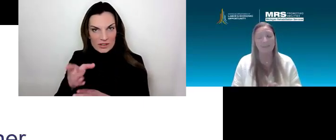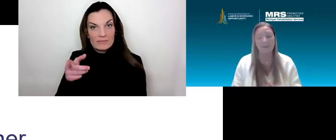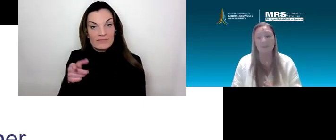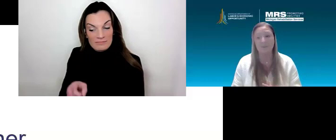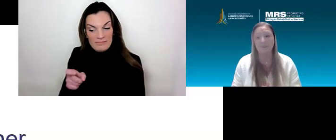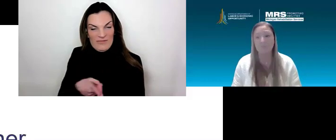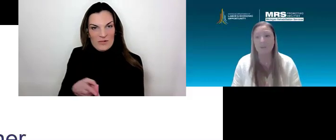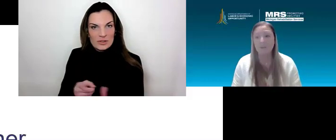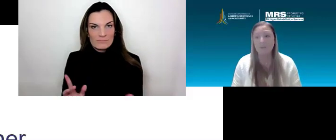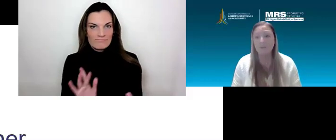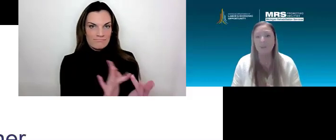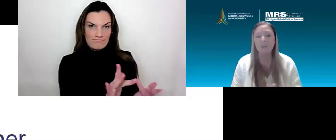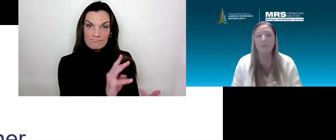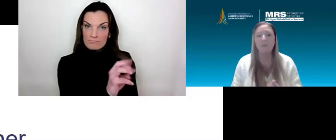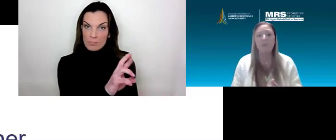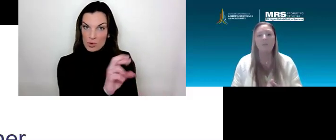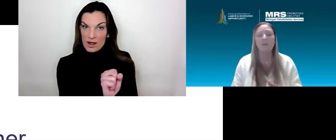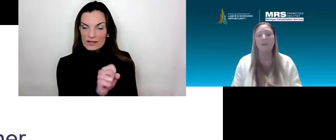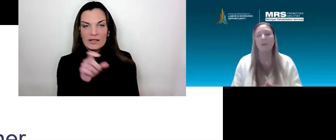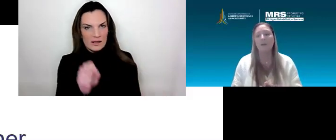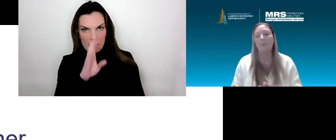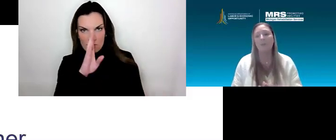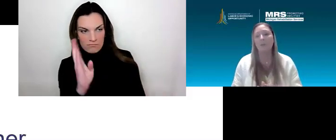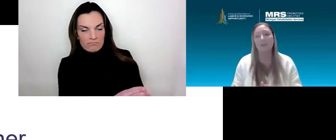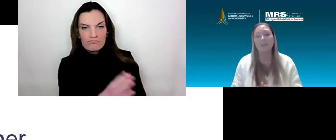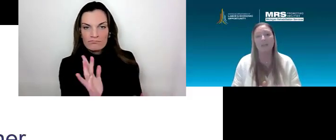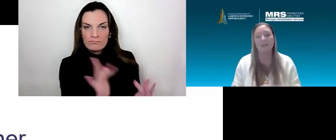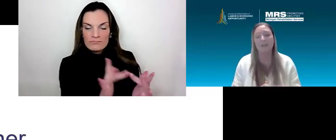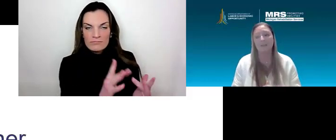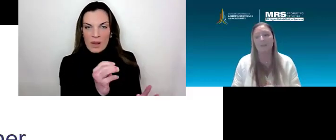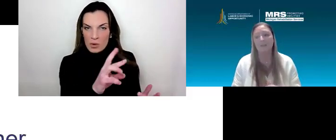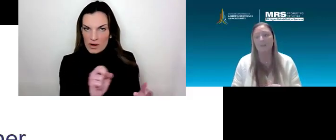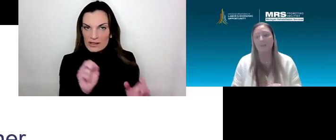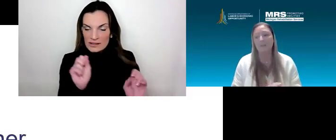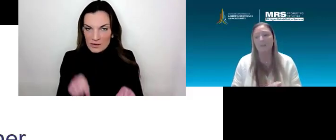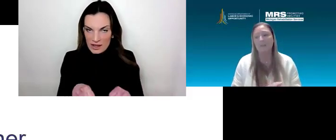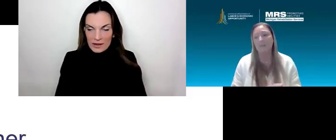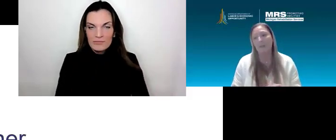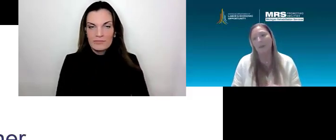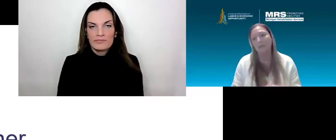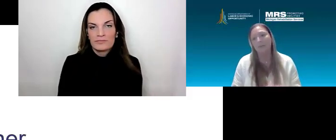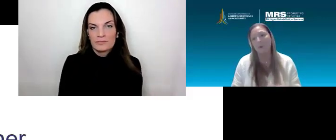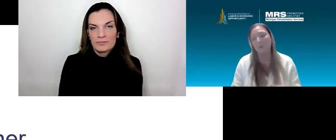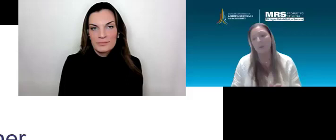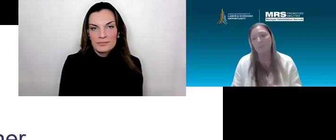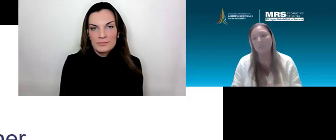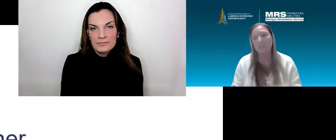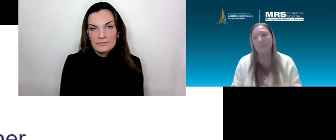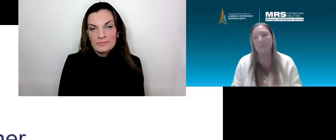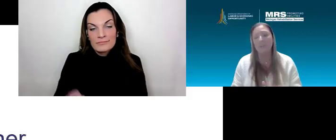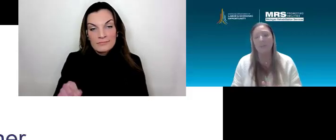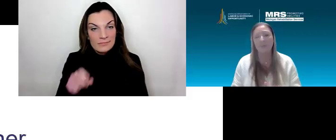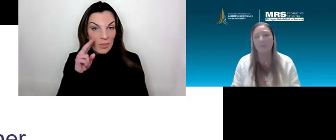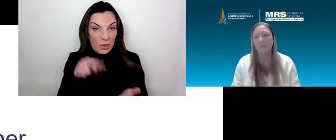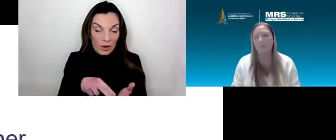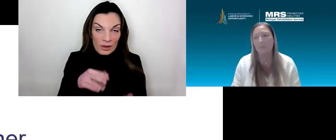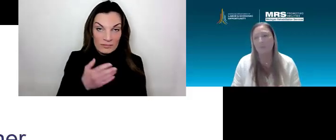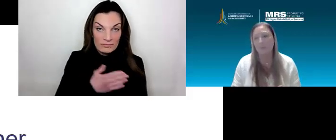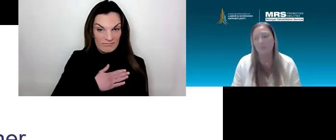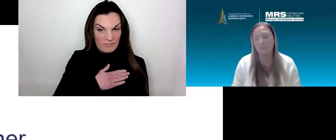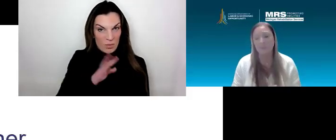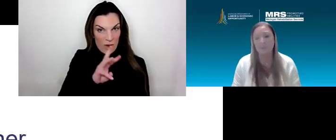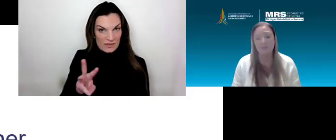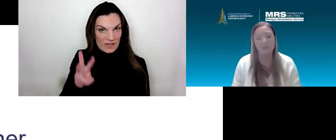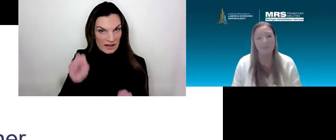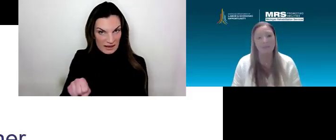contact the office directly. You can contact our website and I will give